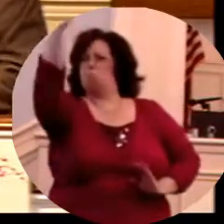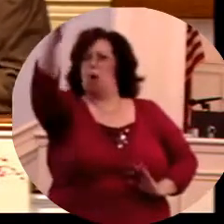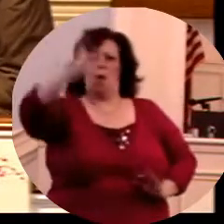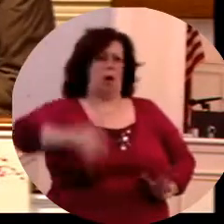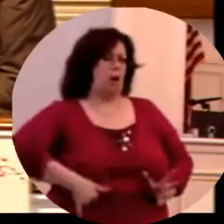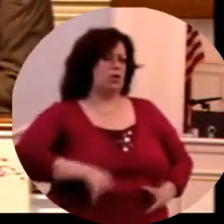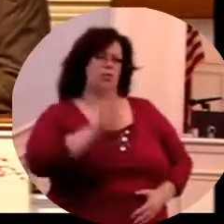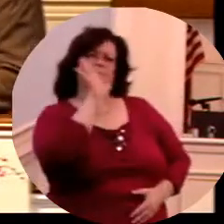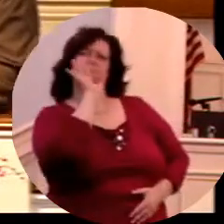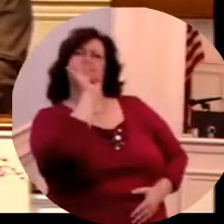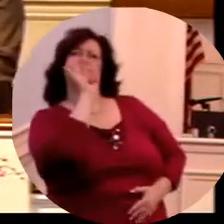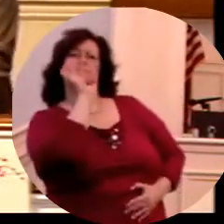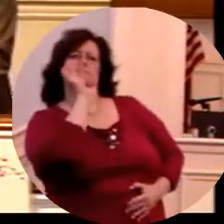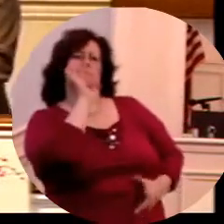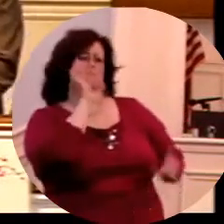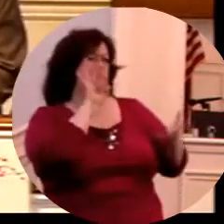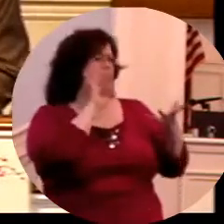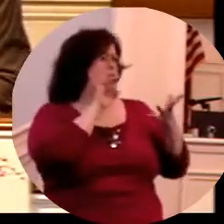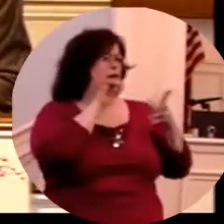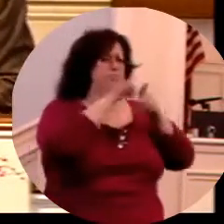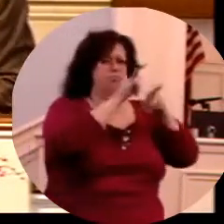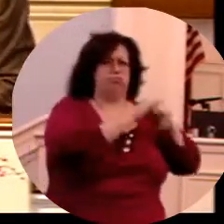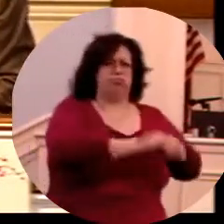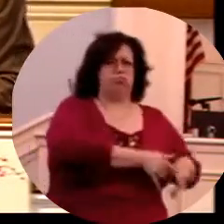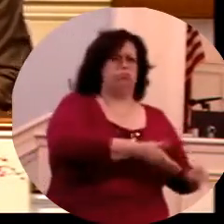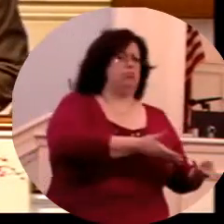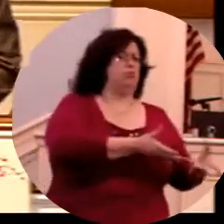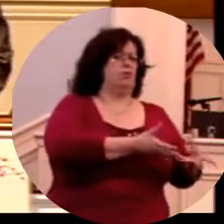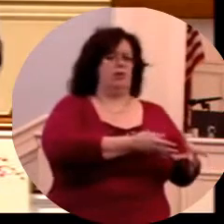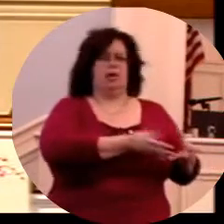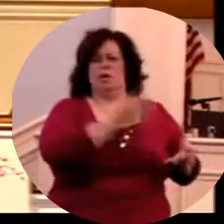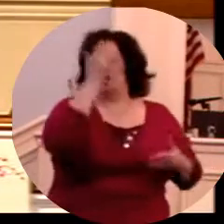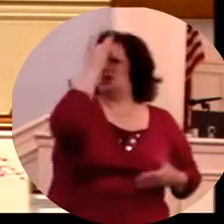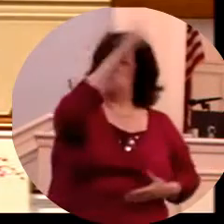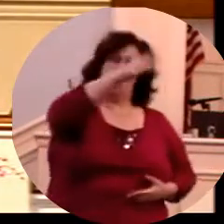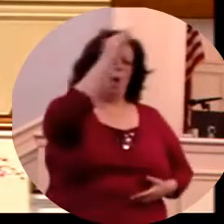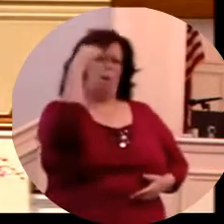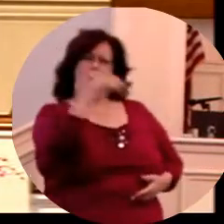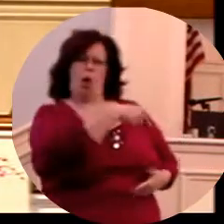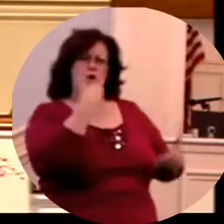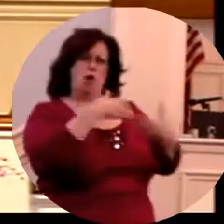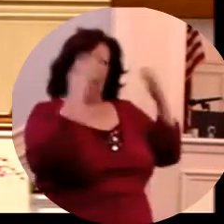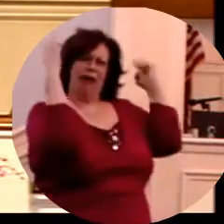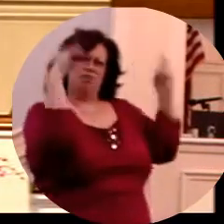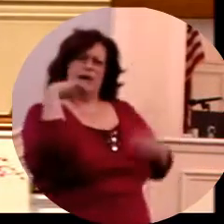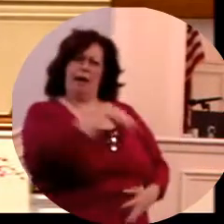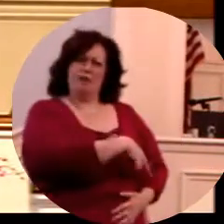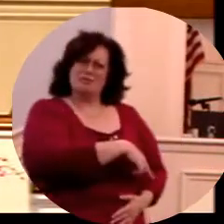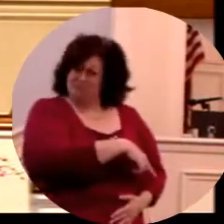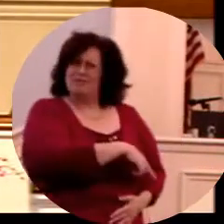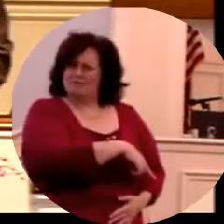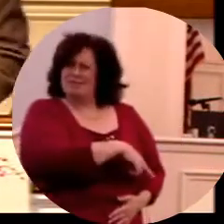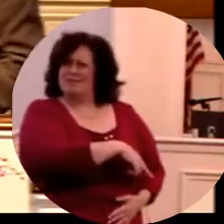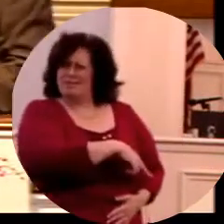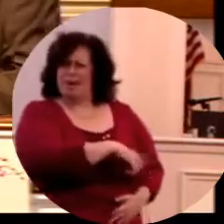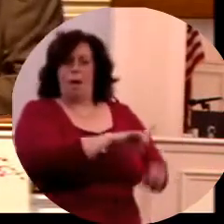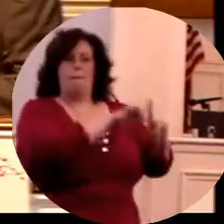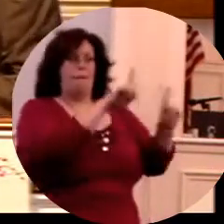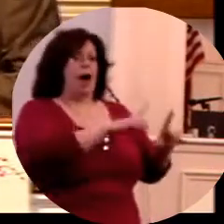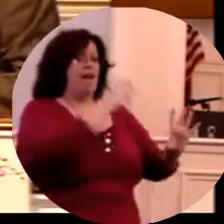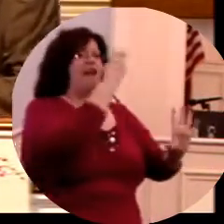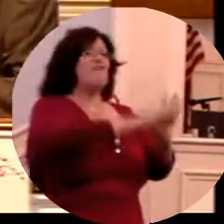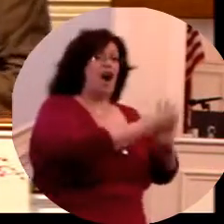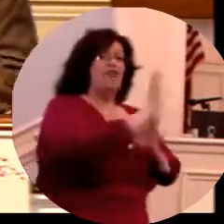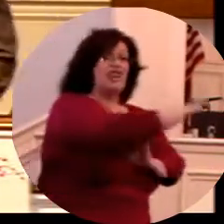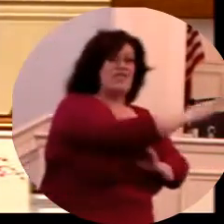deeds. I want you to underline that. All of the wisdom of the Egyptians, this boy was thoroughly indoctrinated into